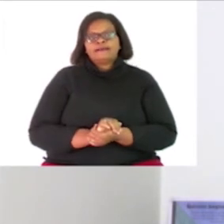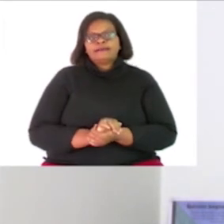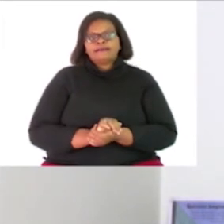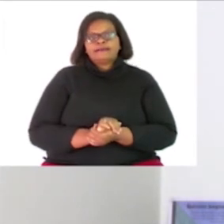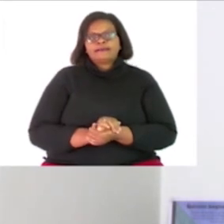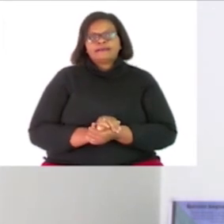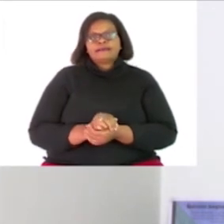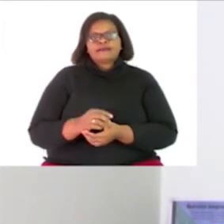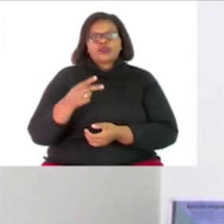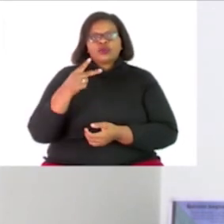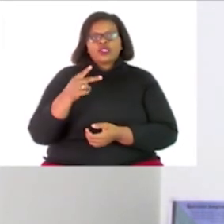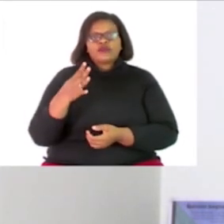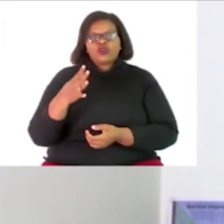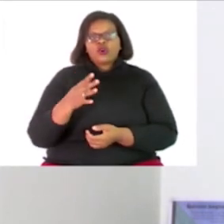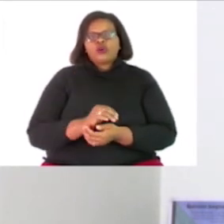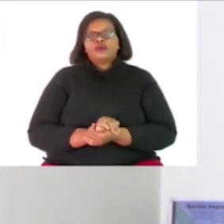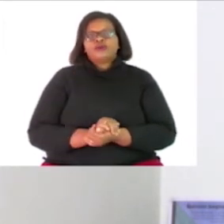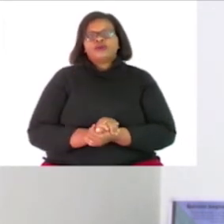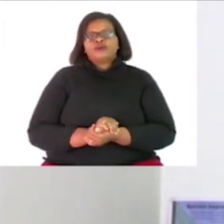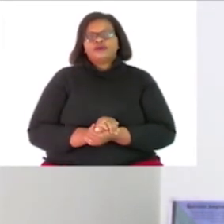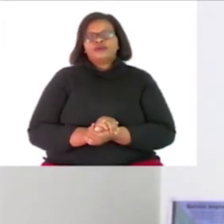twenty four